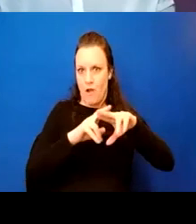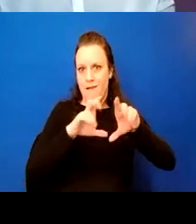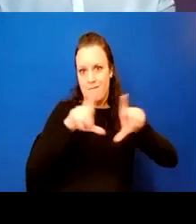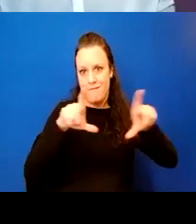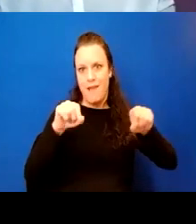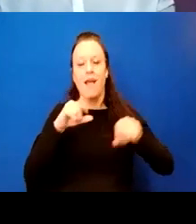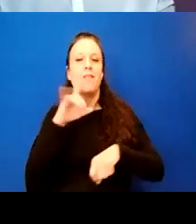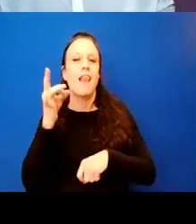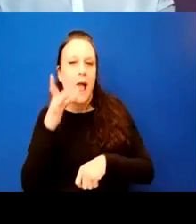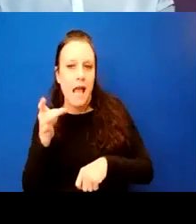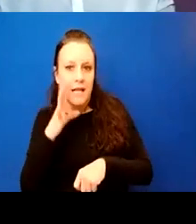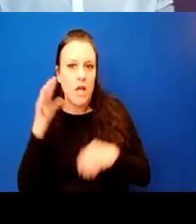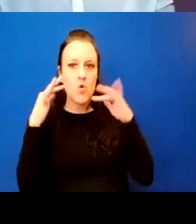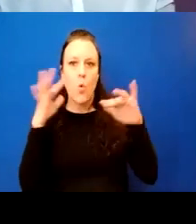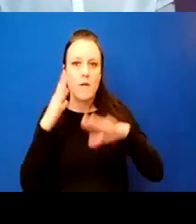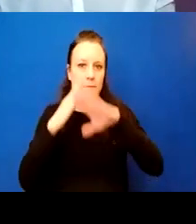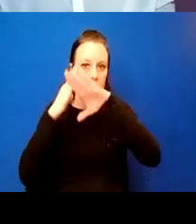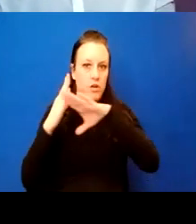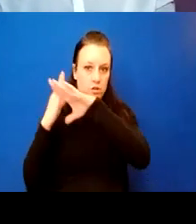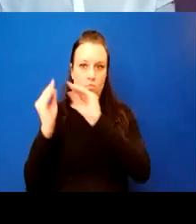and noise barriers. Next slide.